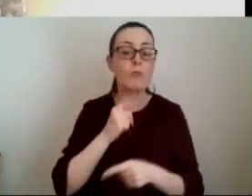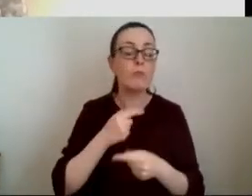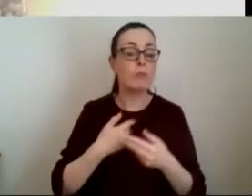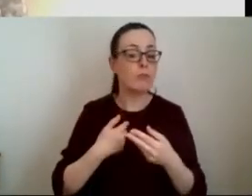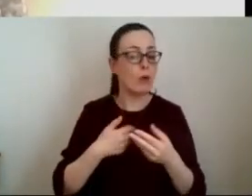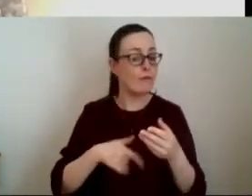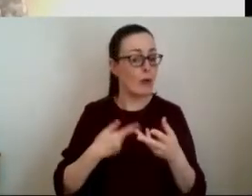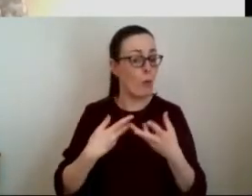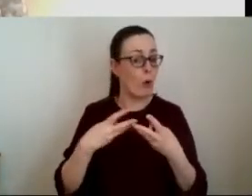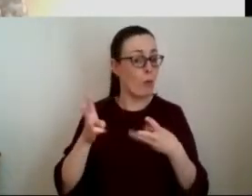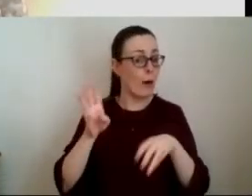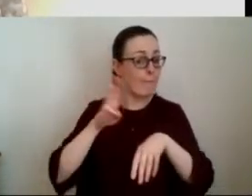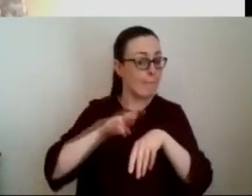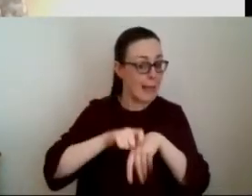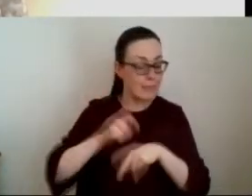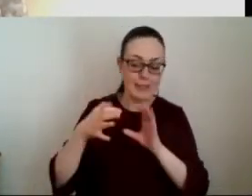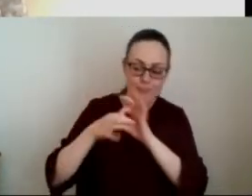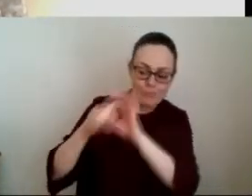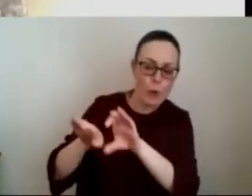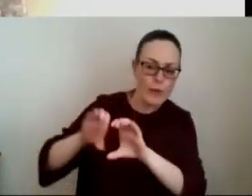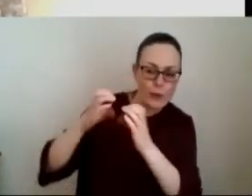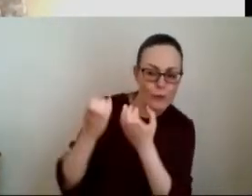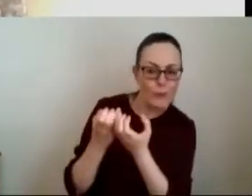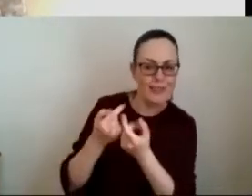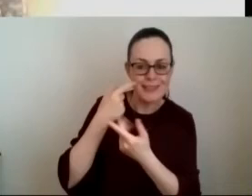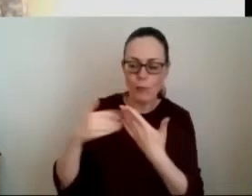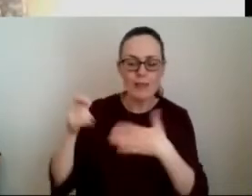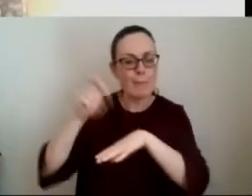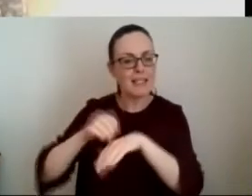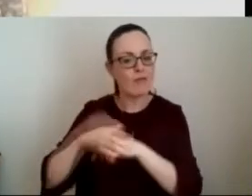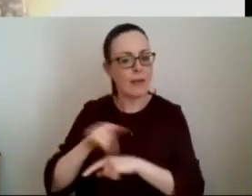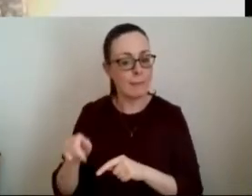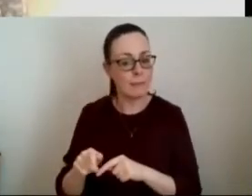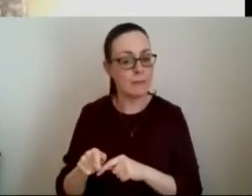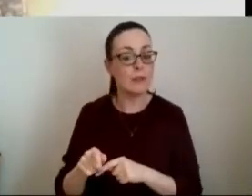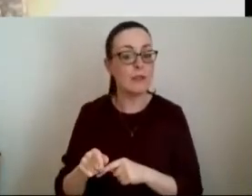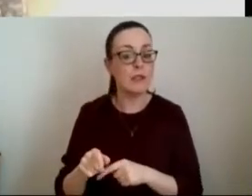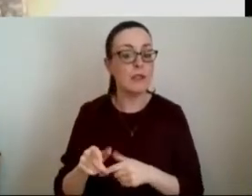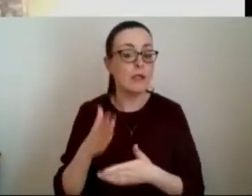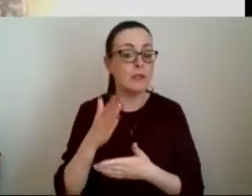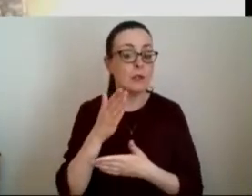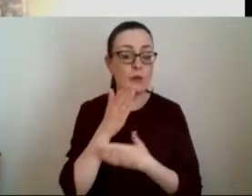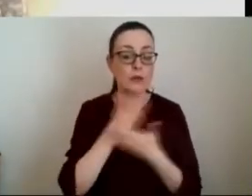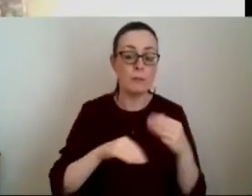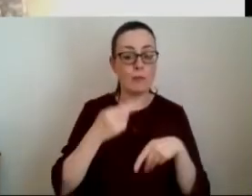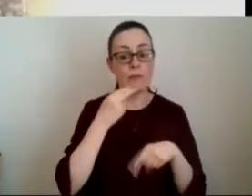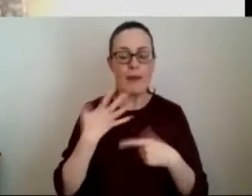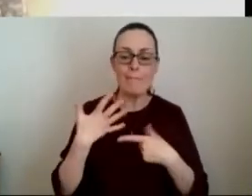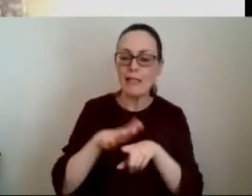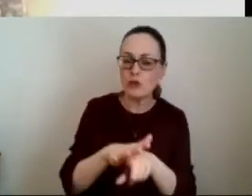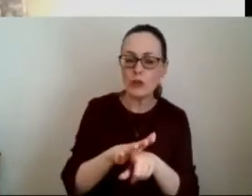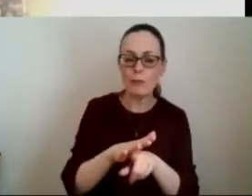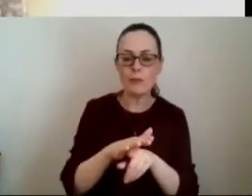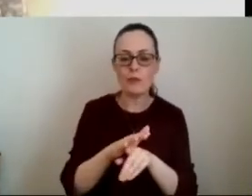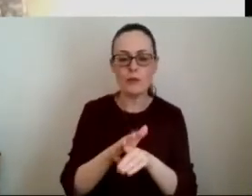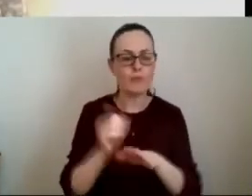engage those communities and look at what works best so in some cases it has actually been a preference to work in the mainstream whether it's through centers or opening up